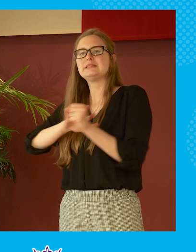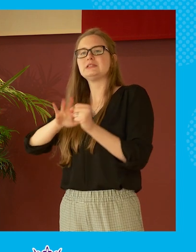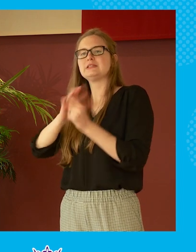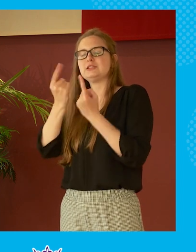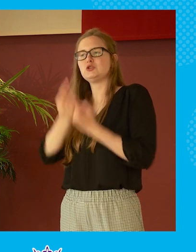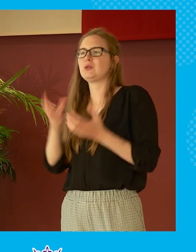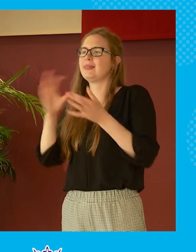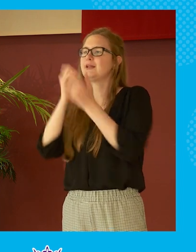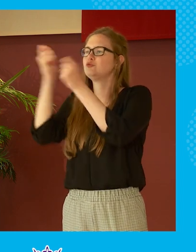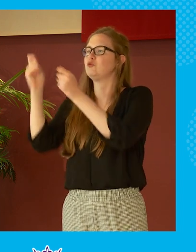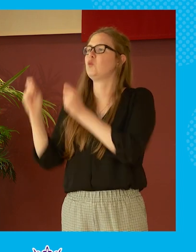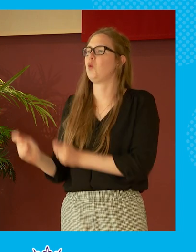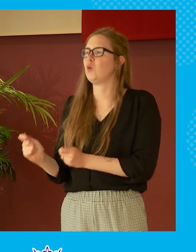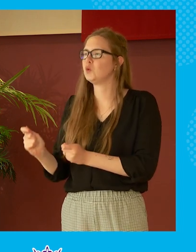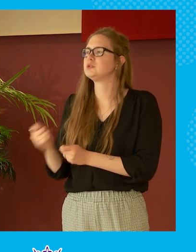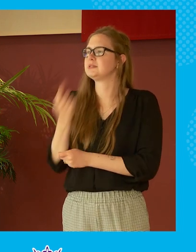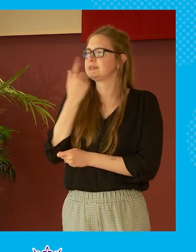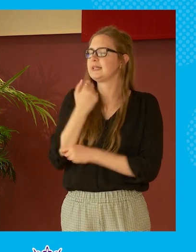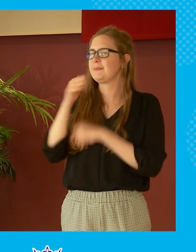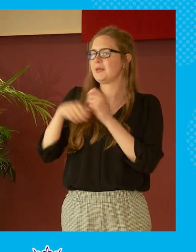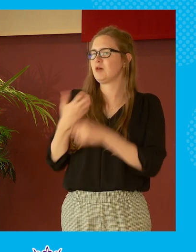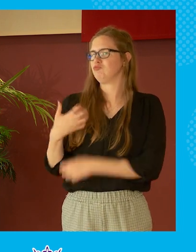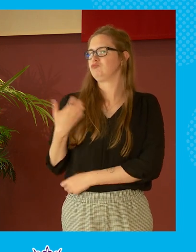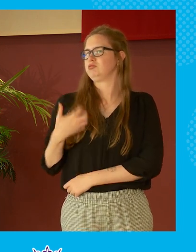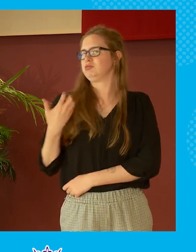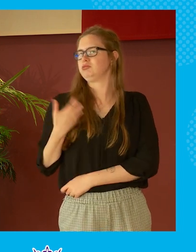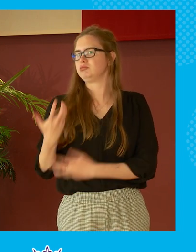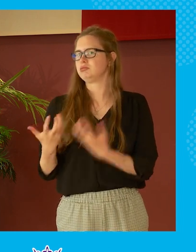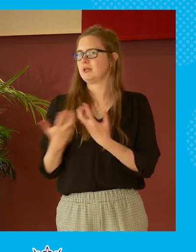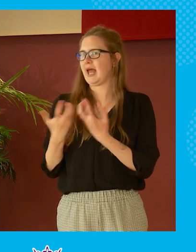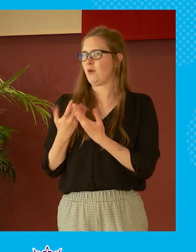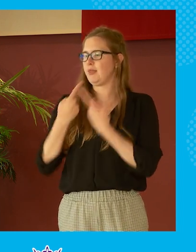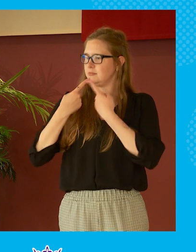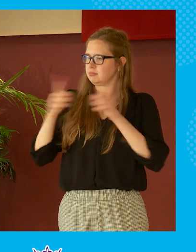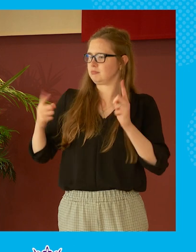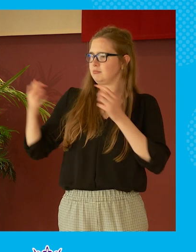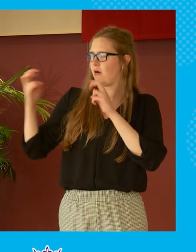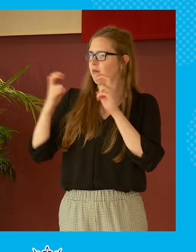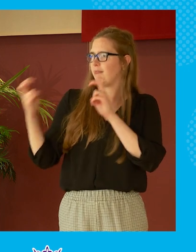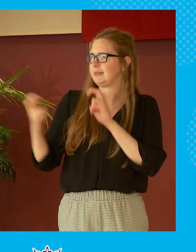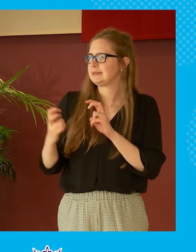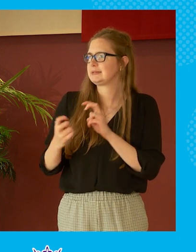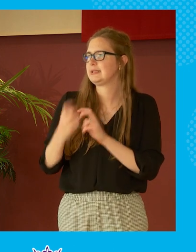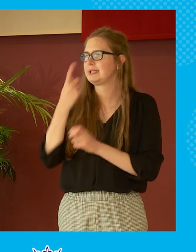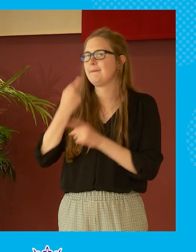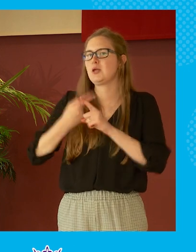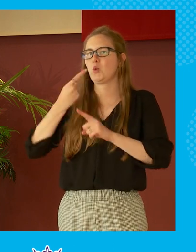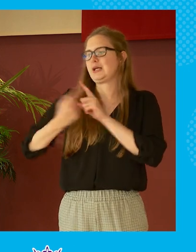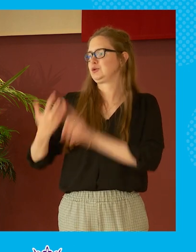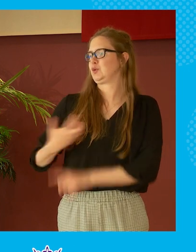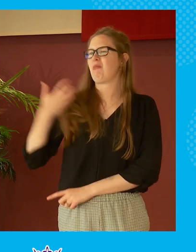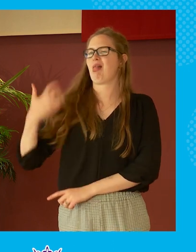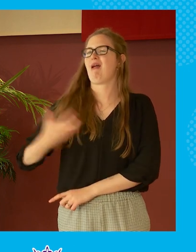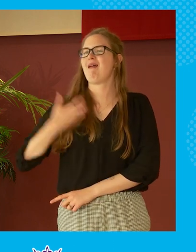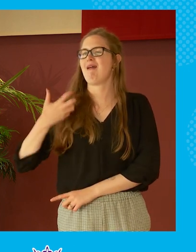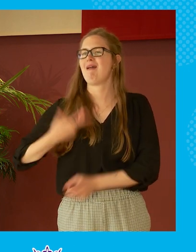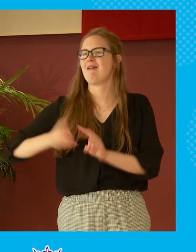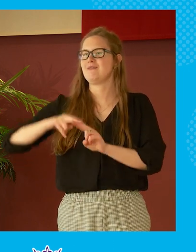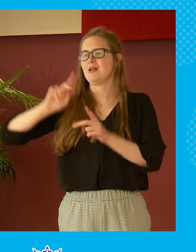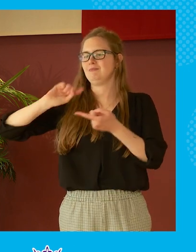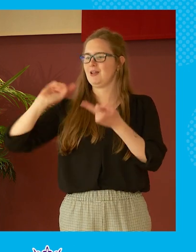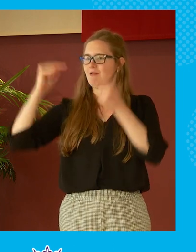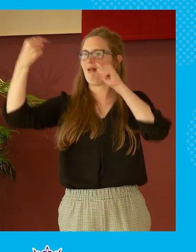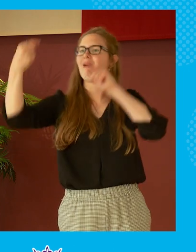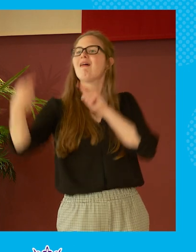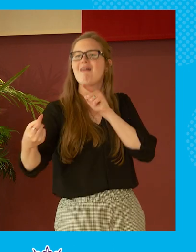of that reward can be most aggressive in the way they put across their argument are often the ones that are quickest to complain and when the when the tables